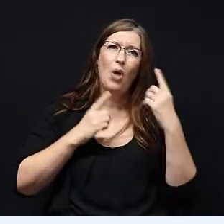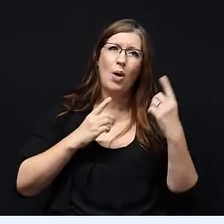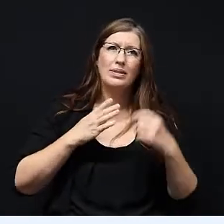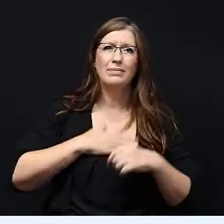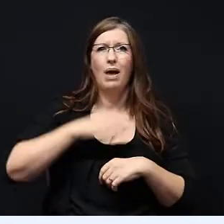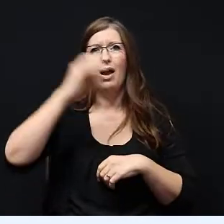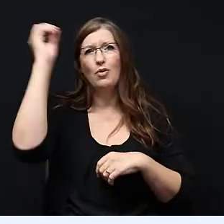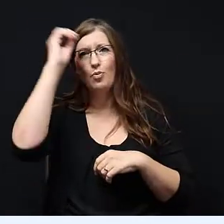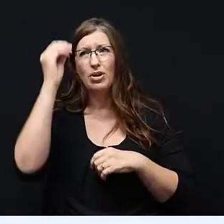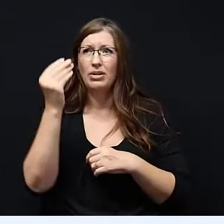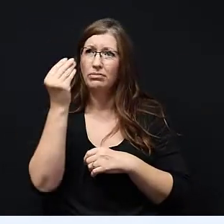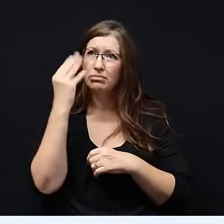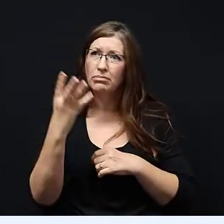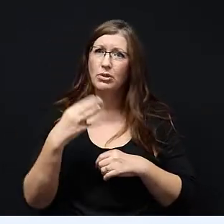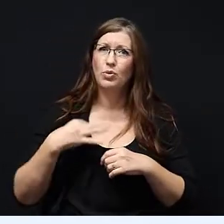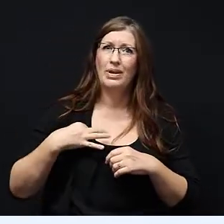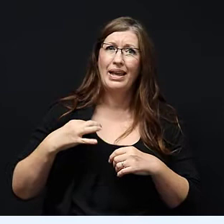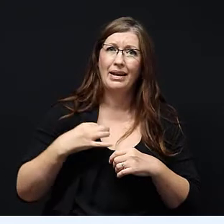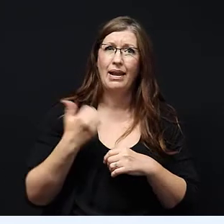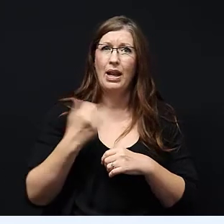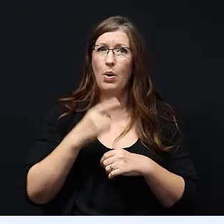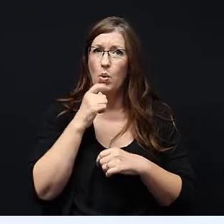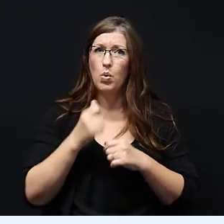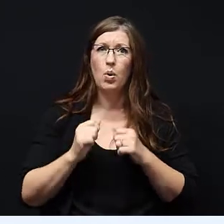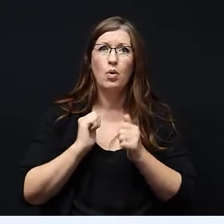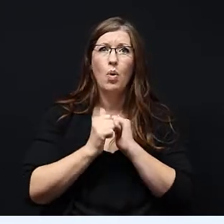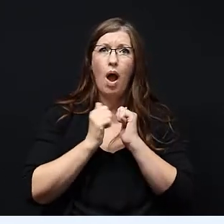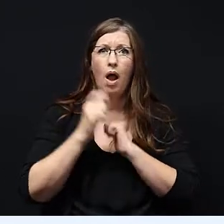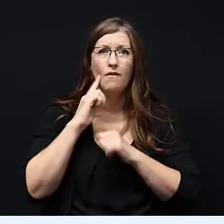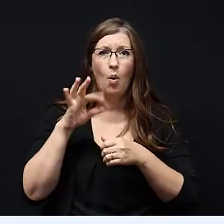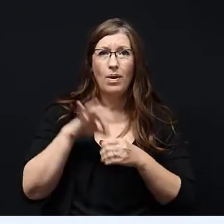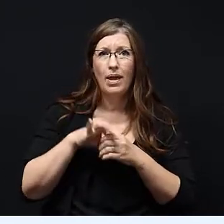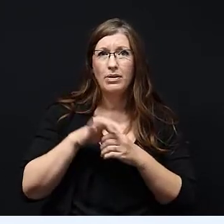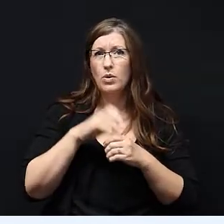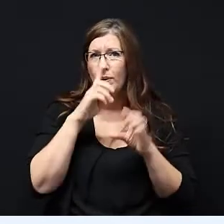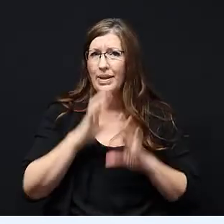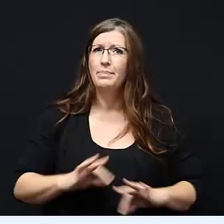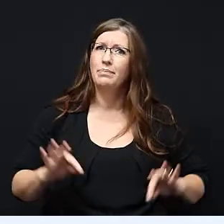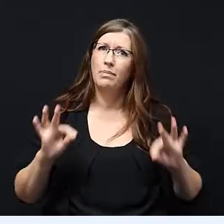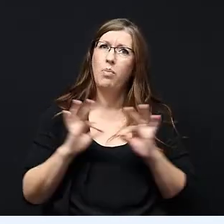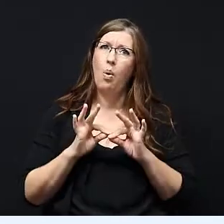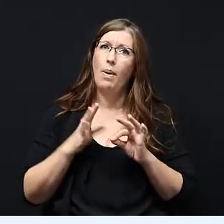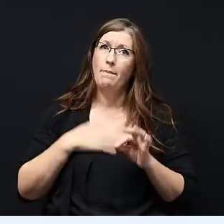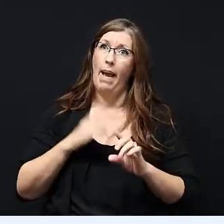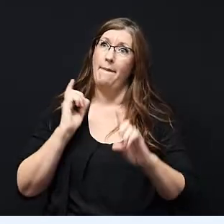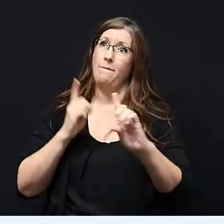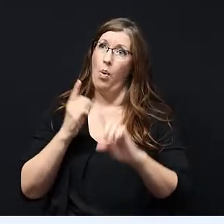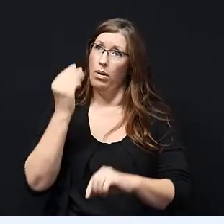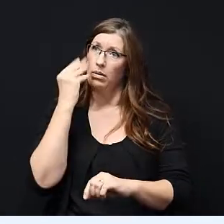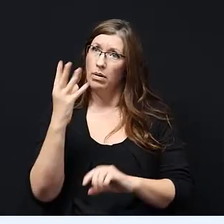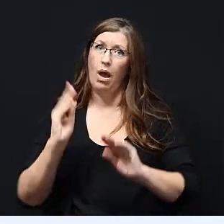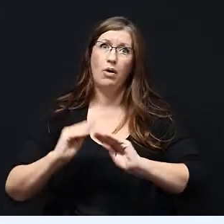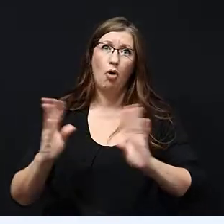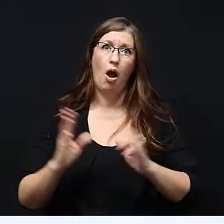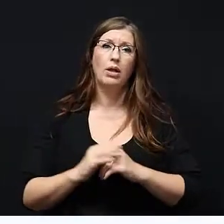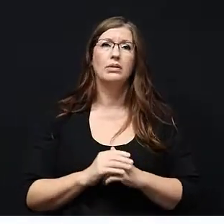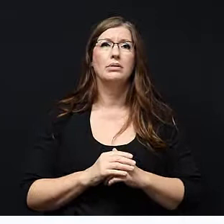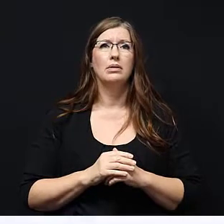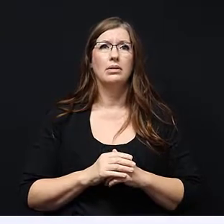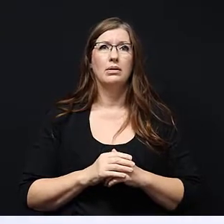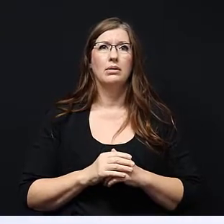my thoughts across to the candidate and anybody that is running for election. It is very important that I get my point across.